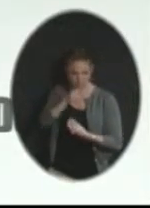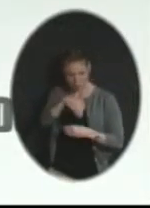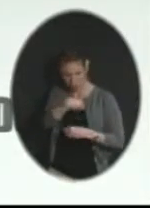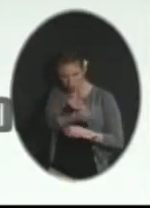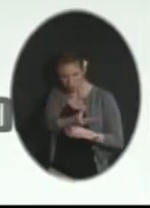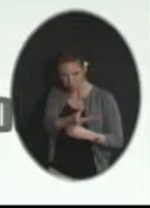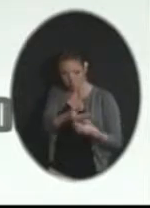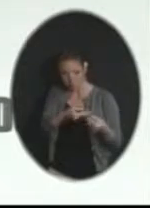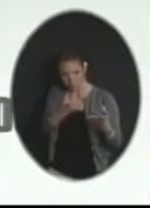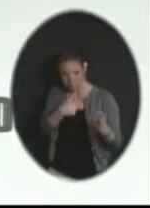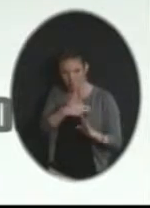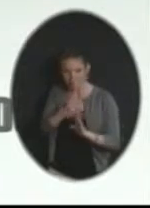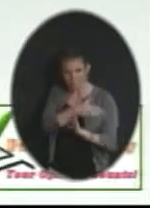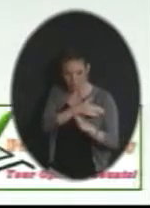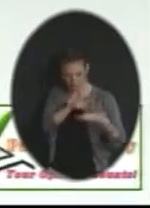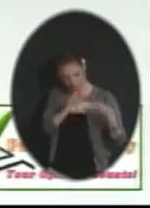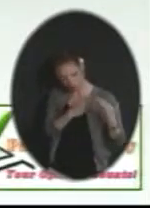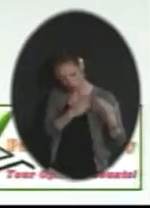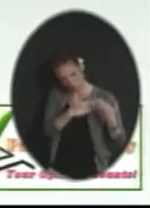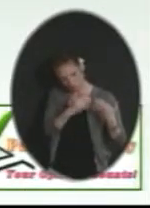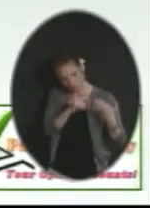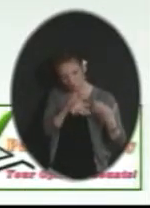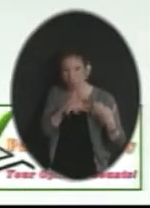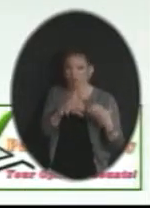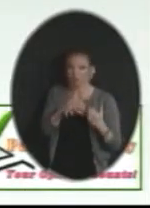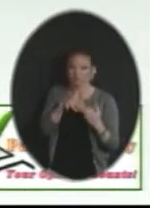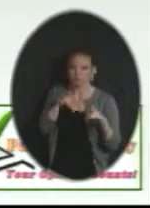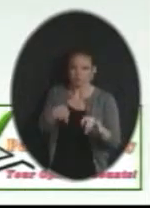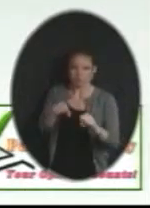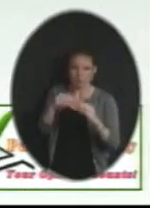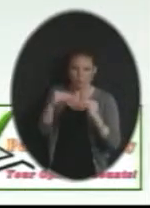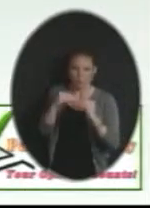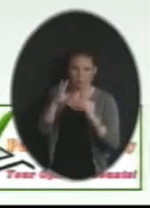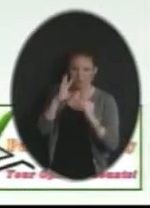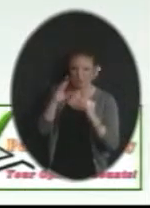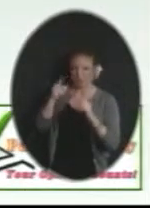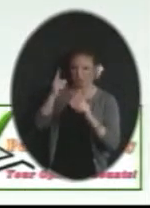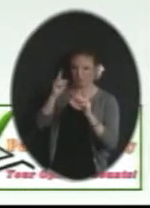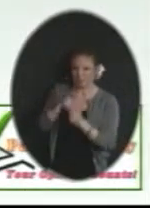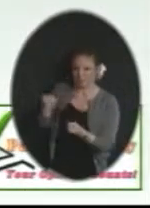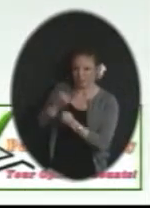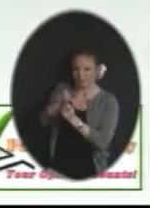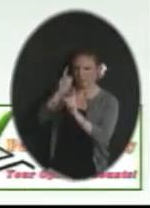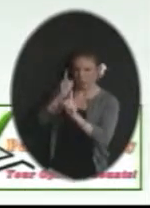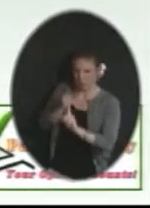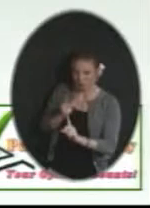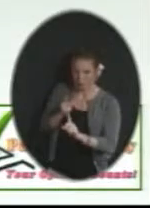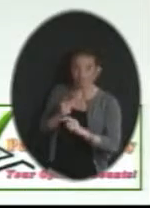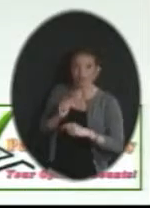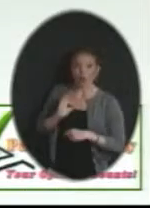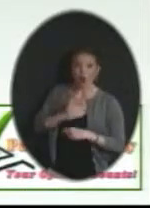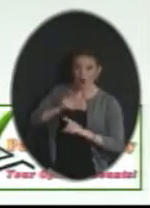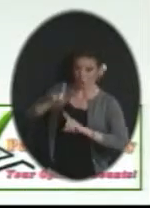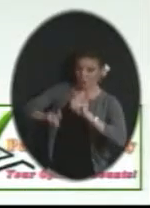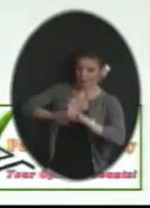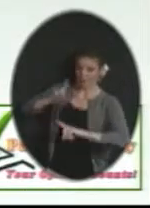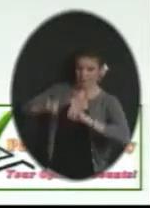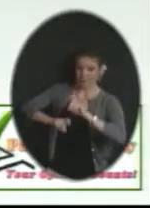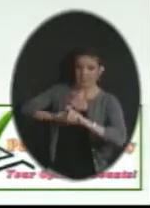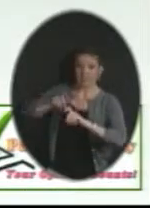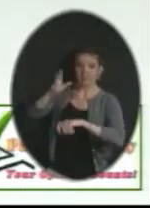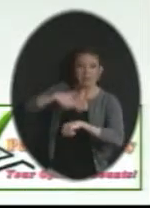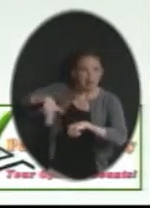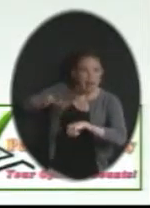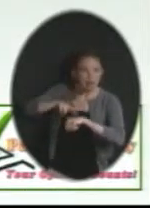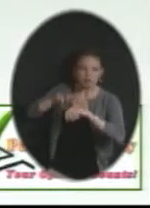hopefully you've been able to kind of digest that a little bit. But let me give you some highlights. First of all, we ask questions that are the national Gallup poll